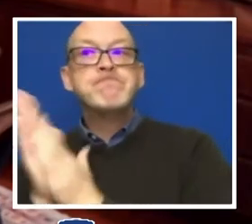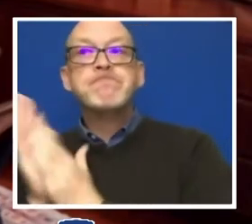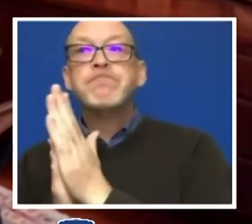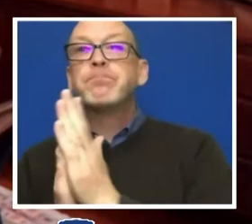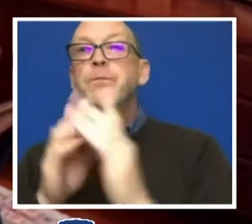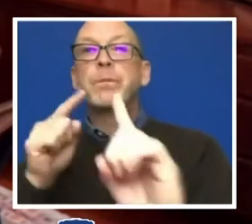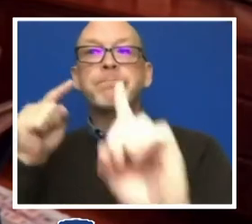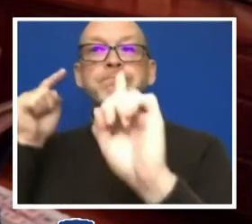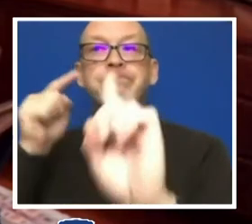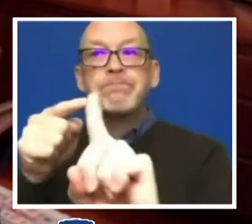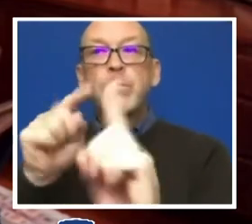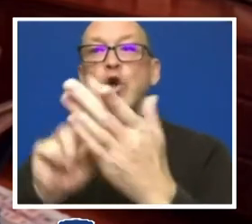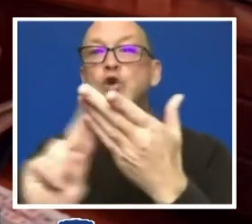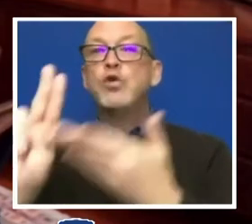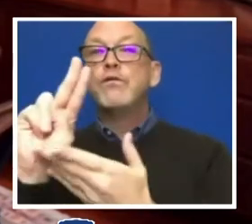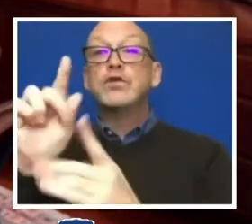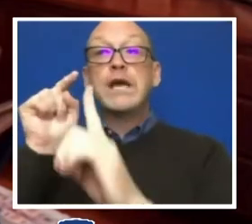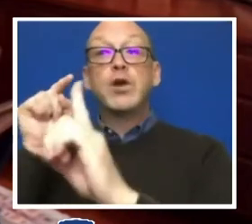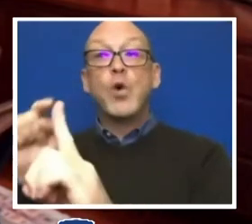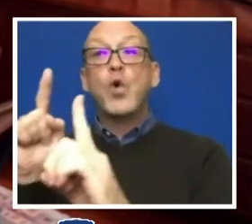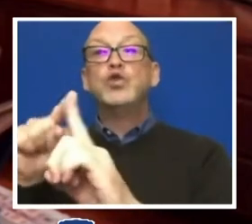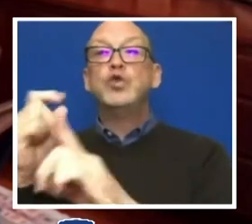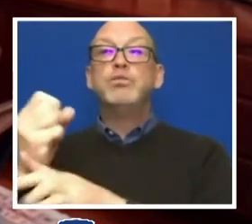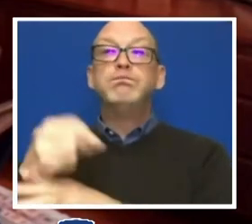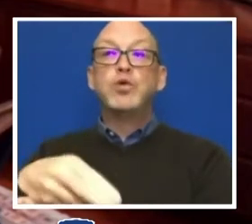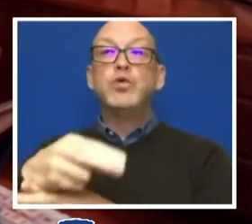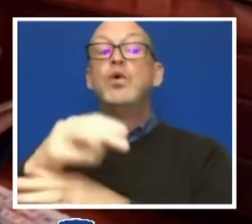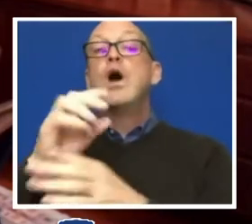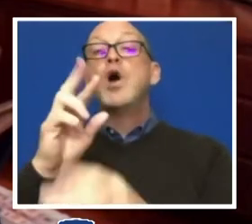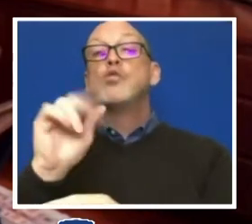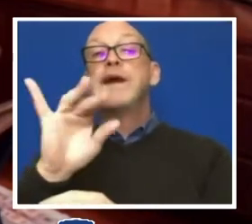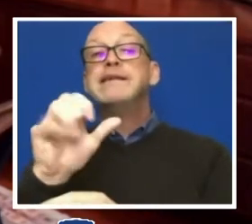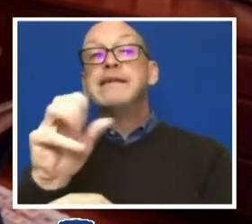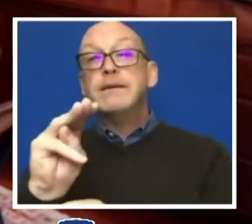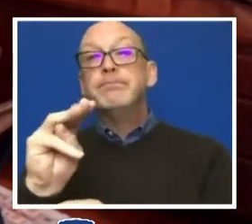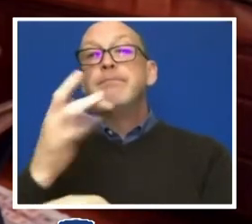at the university's goal of combating racism and bias.